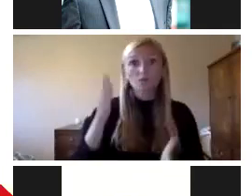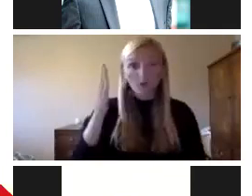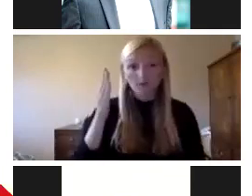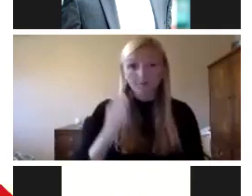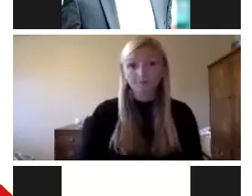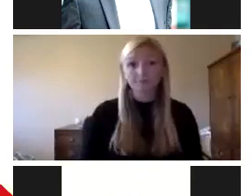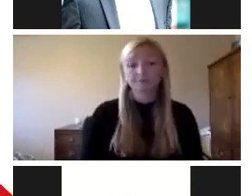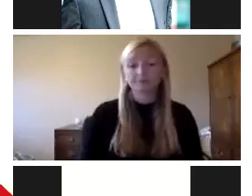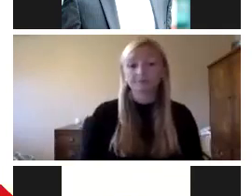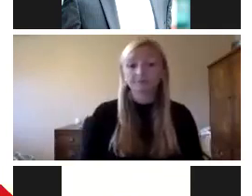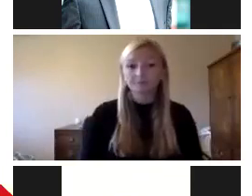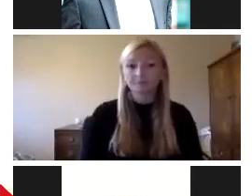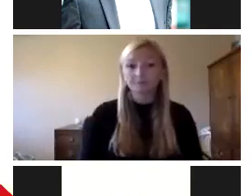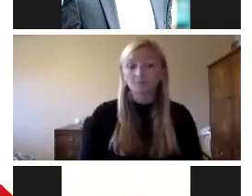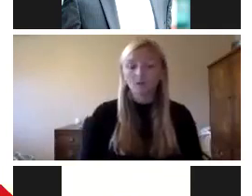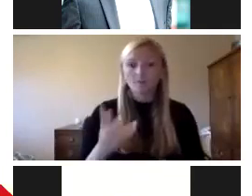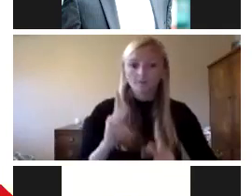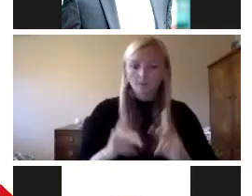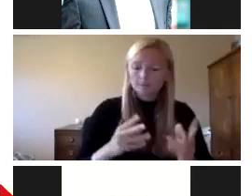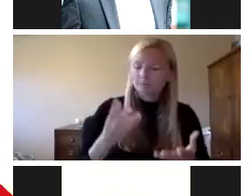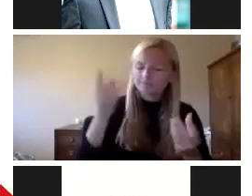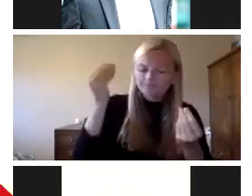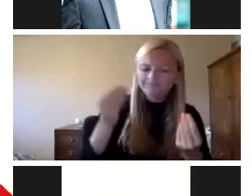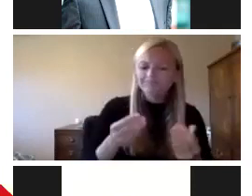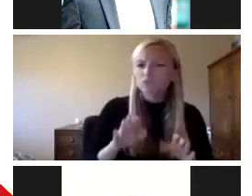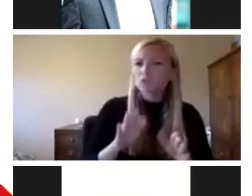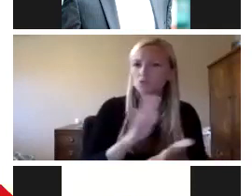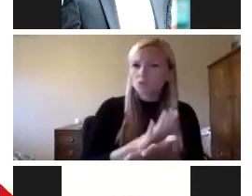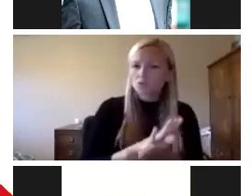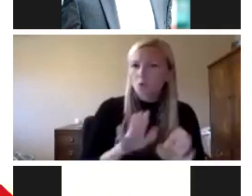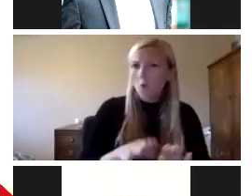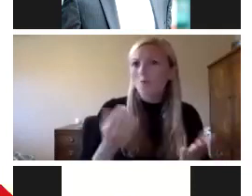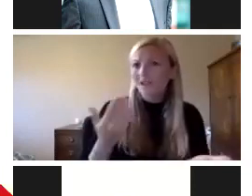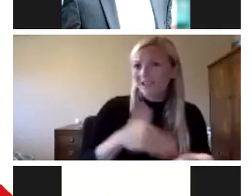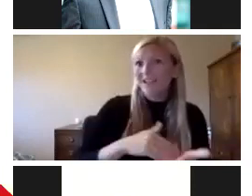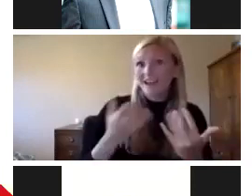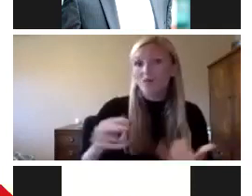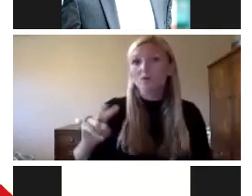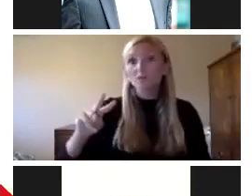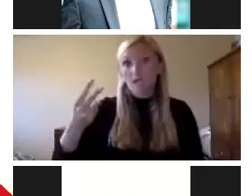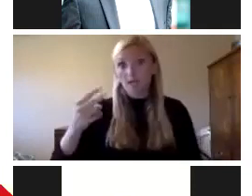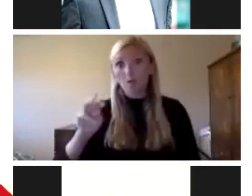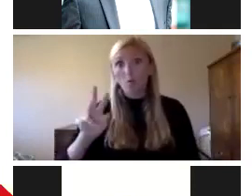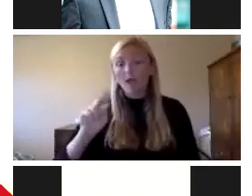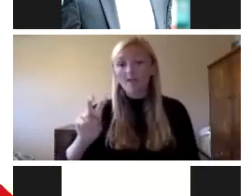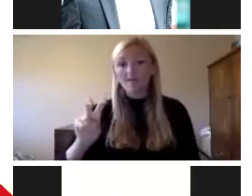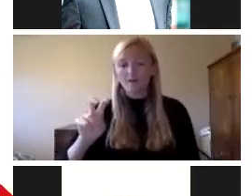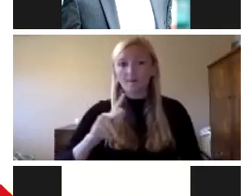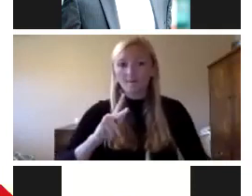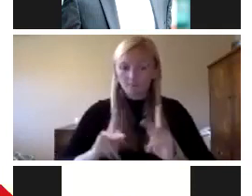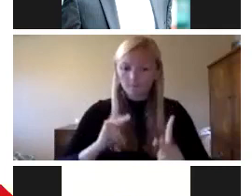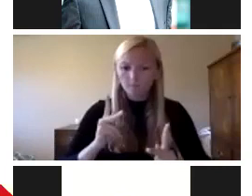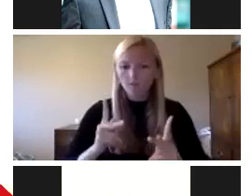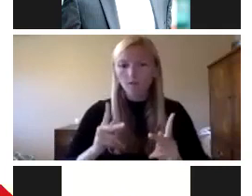United States considers reopening more schools after the second wave that we're seeing now of the pandemic, policymakers and administrators,